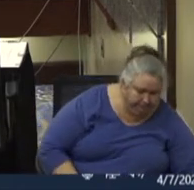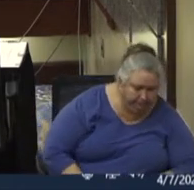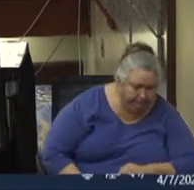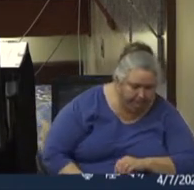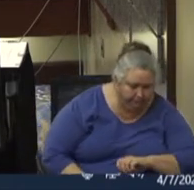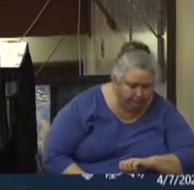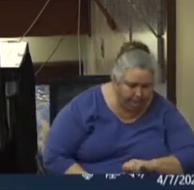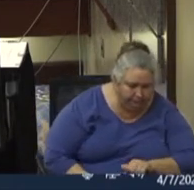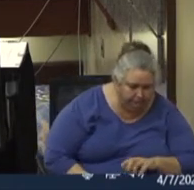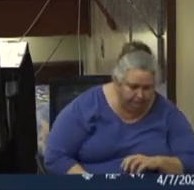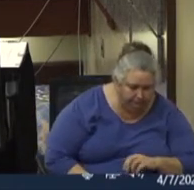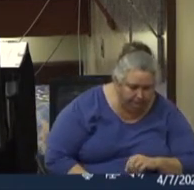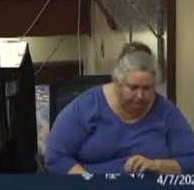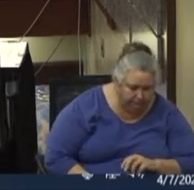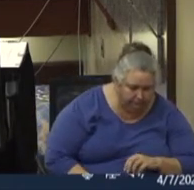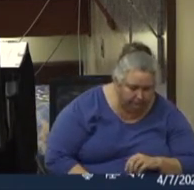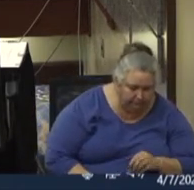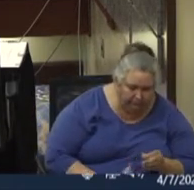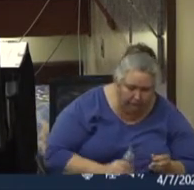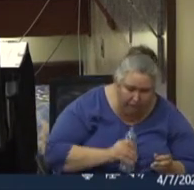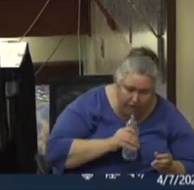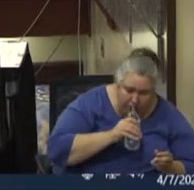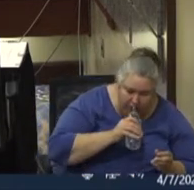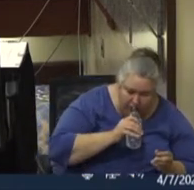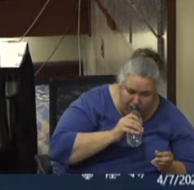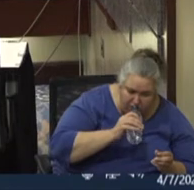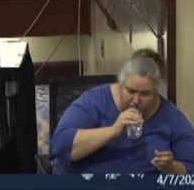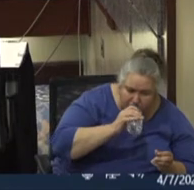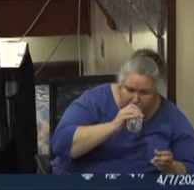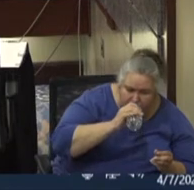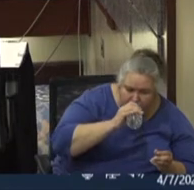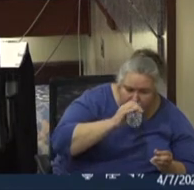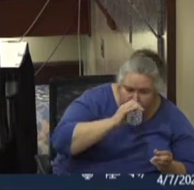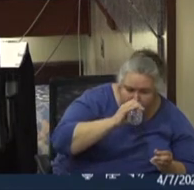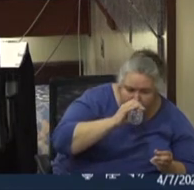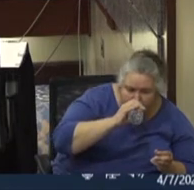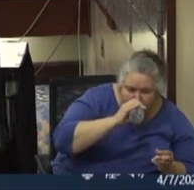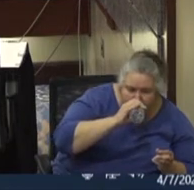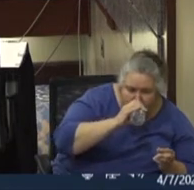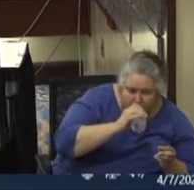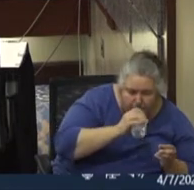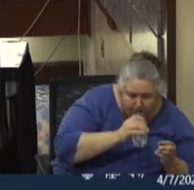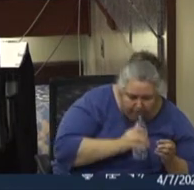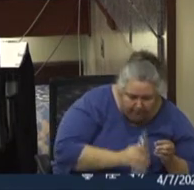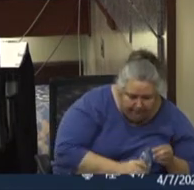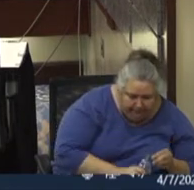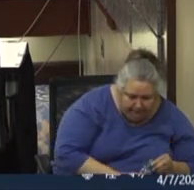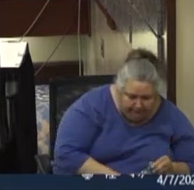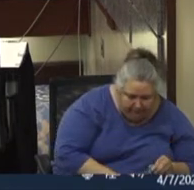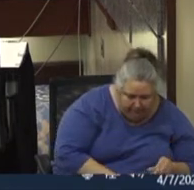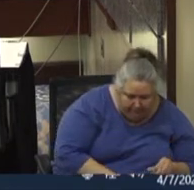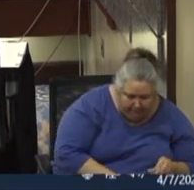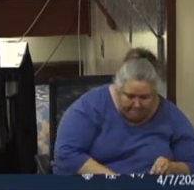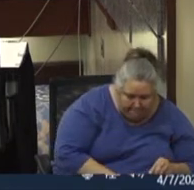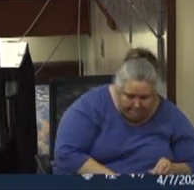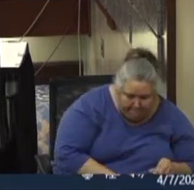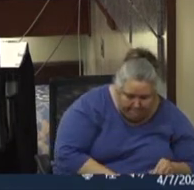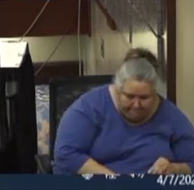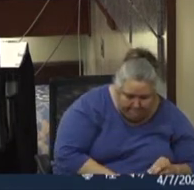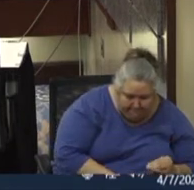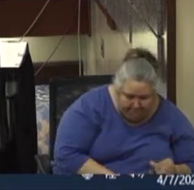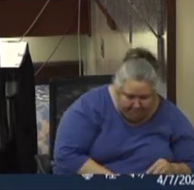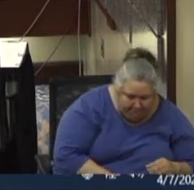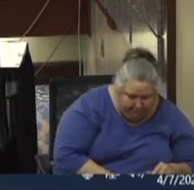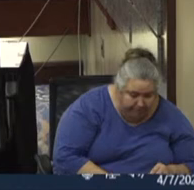Hi. Can you hear me? Yes. Yes. Okay, great. One thing about our sector of social